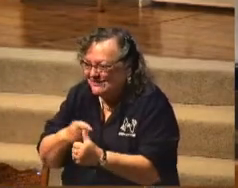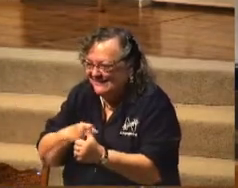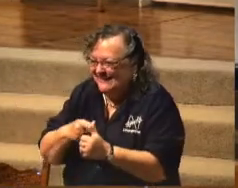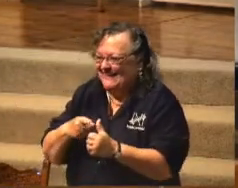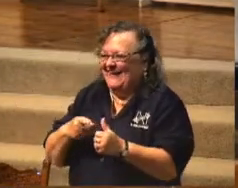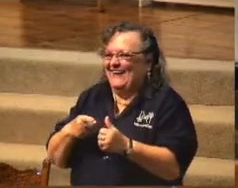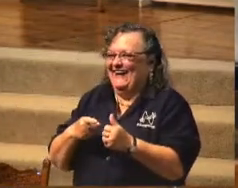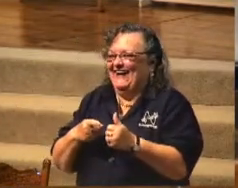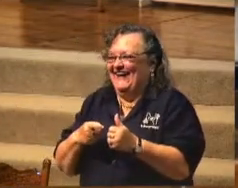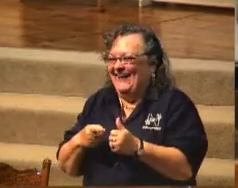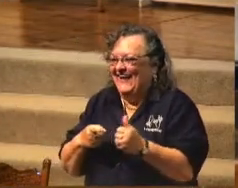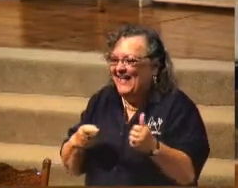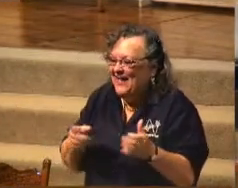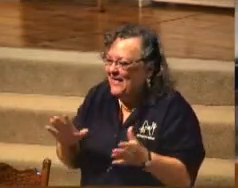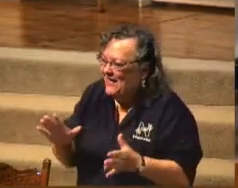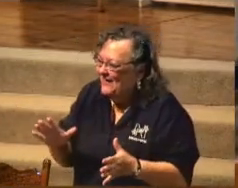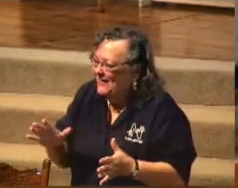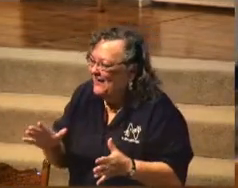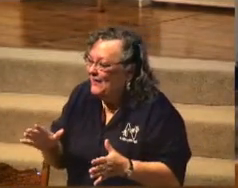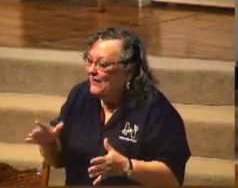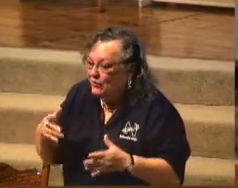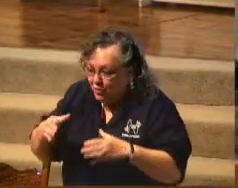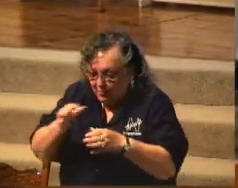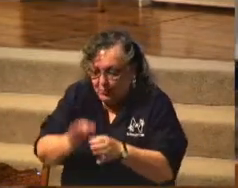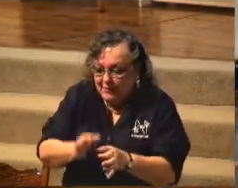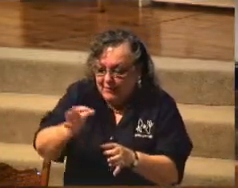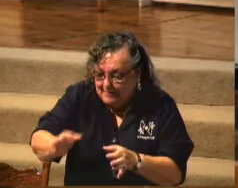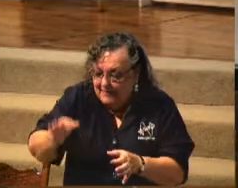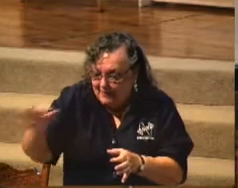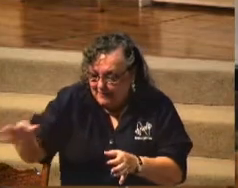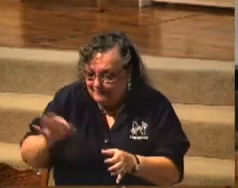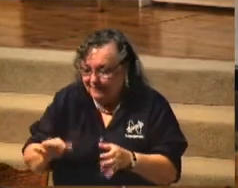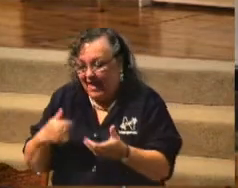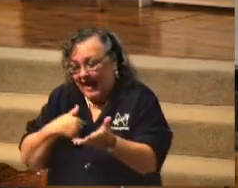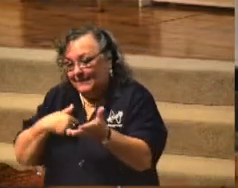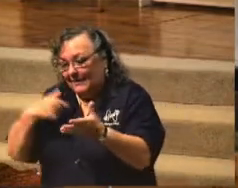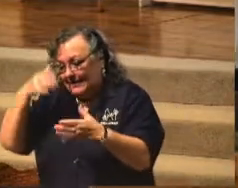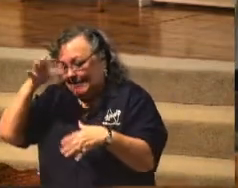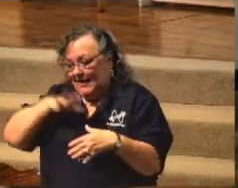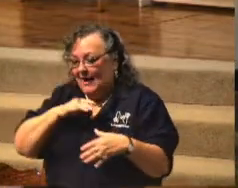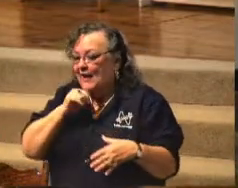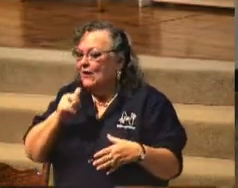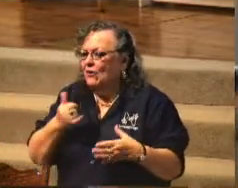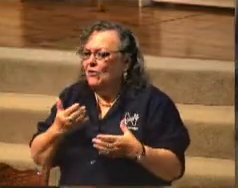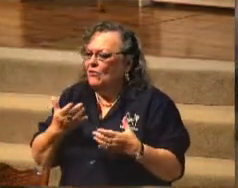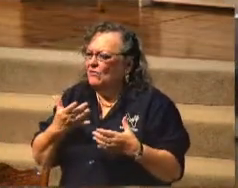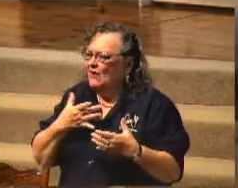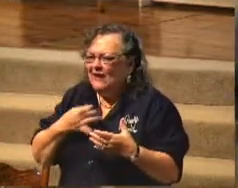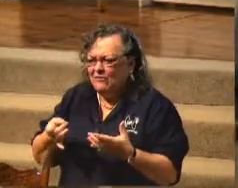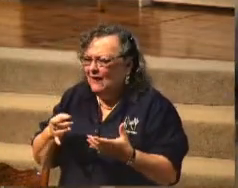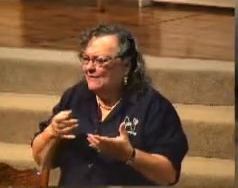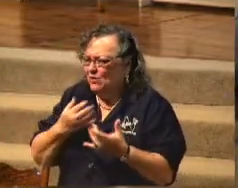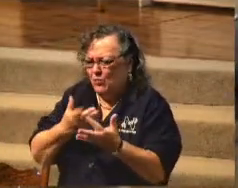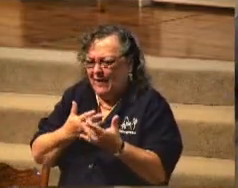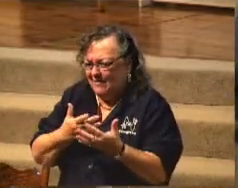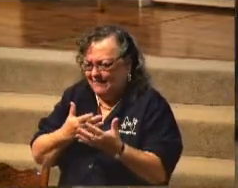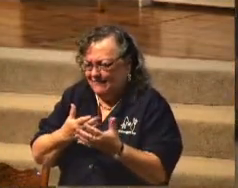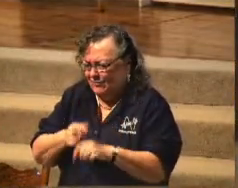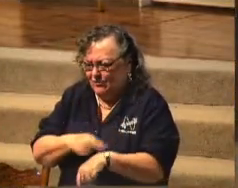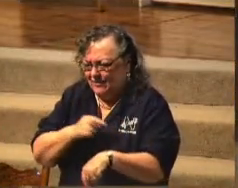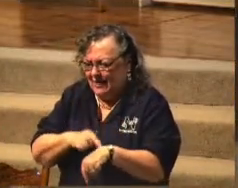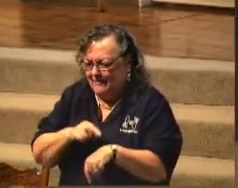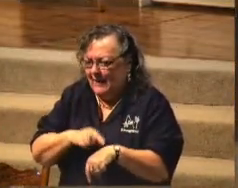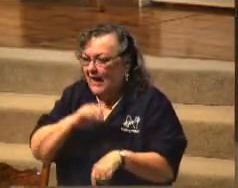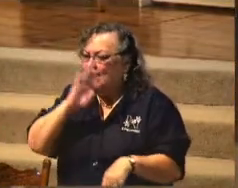And then you'll put them in there. Now, I'm the kind of guy that doesn't like to wait very long, but I have never,